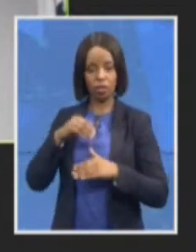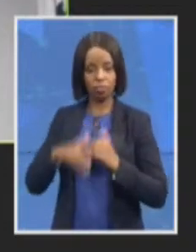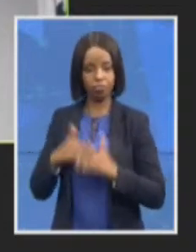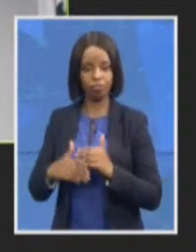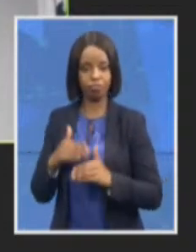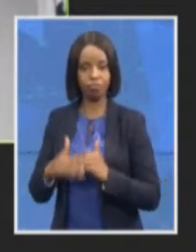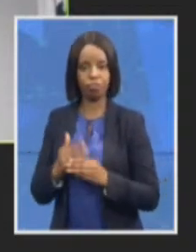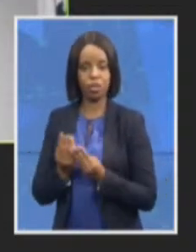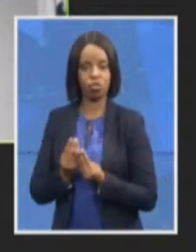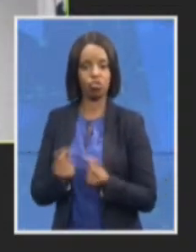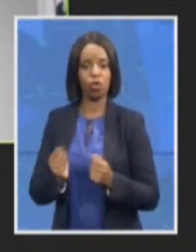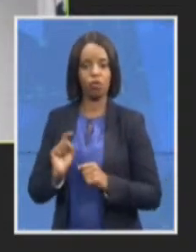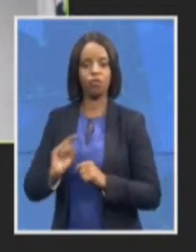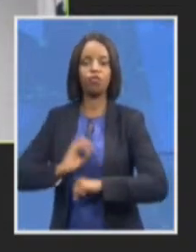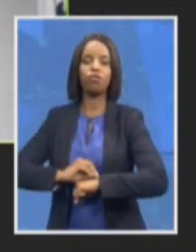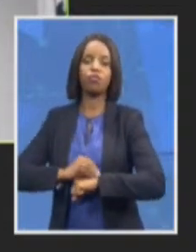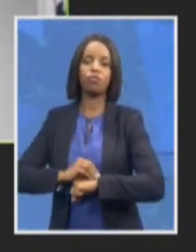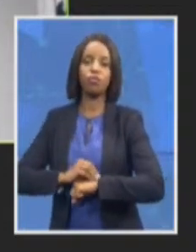Anton can you go first